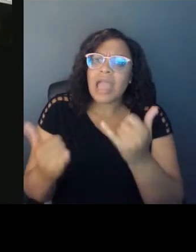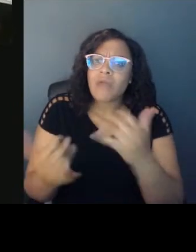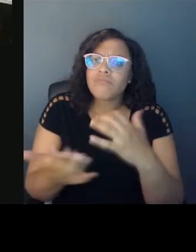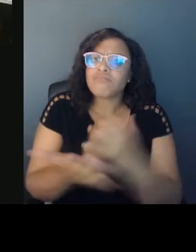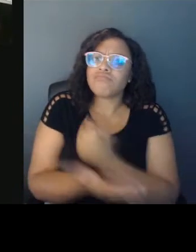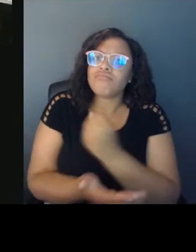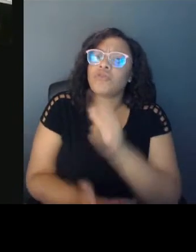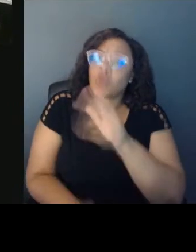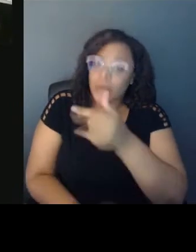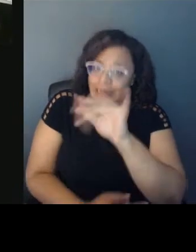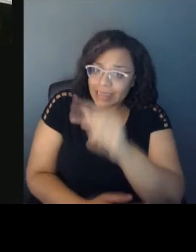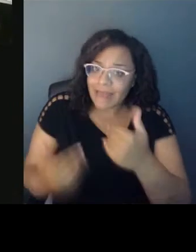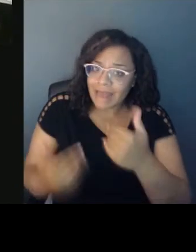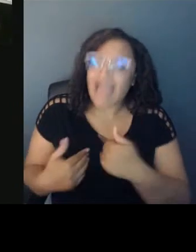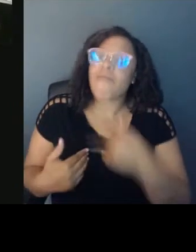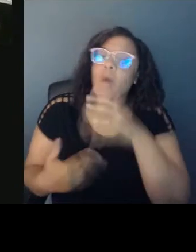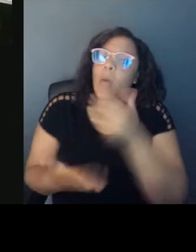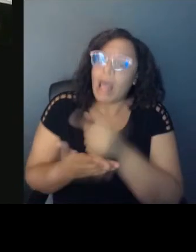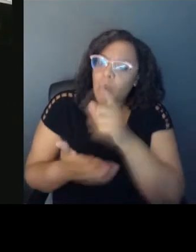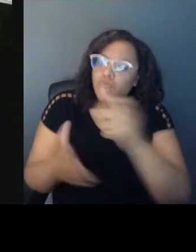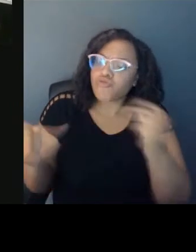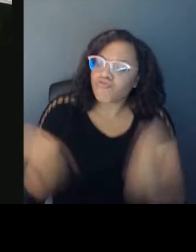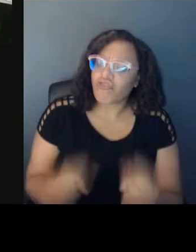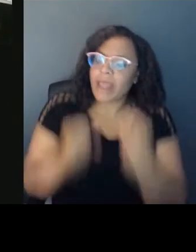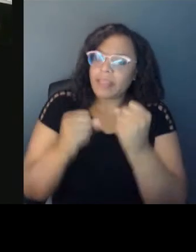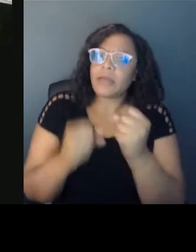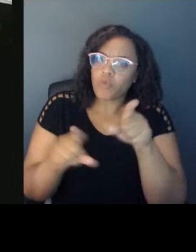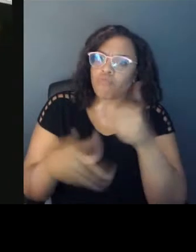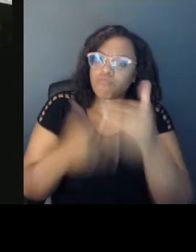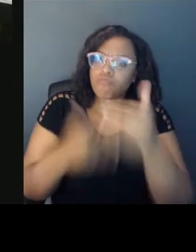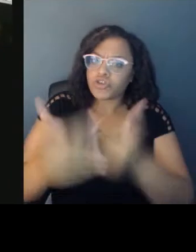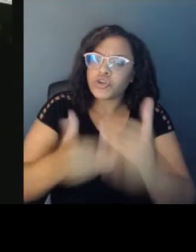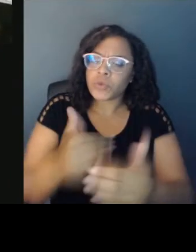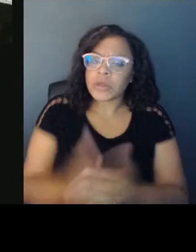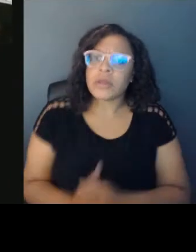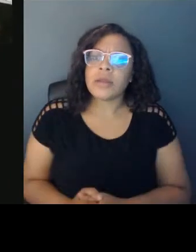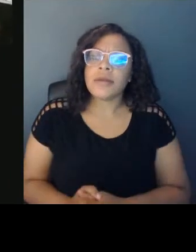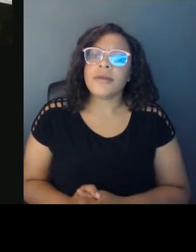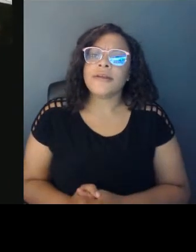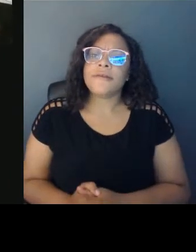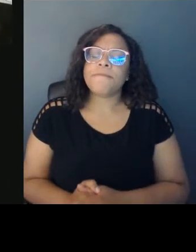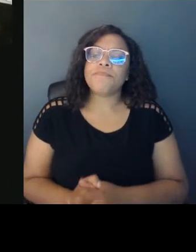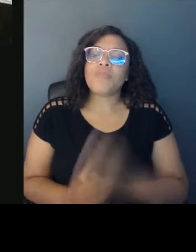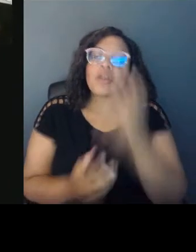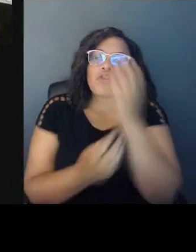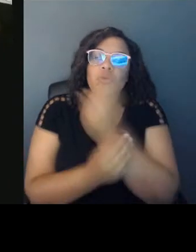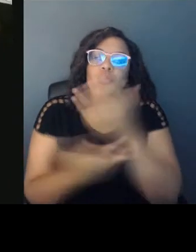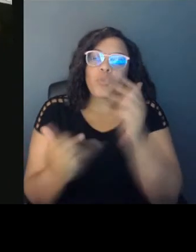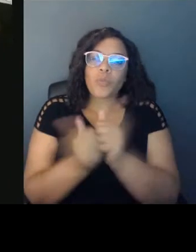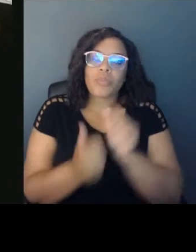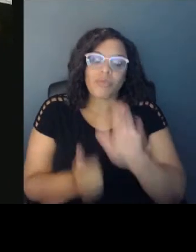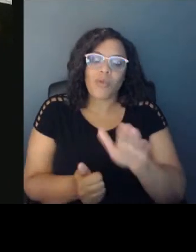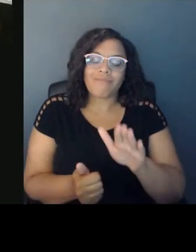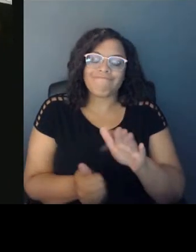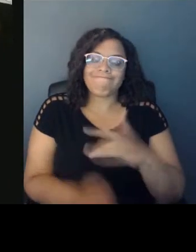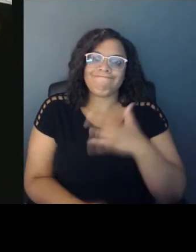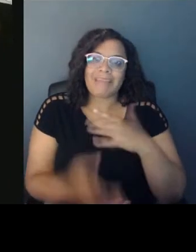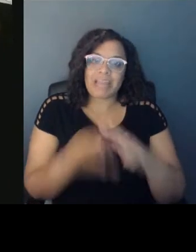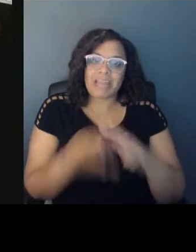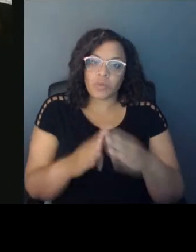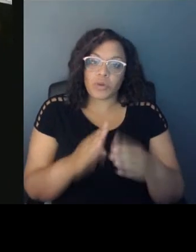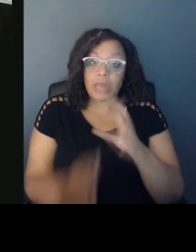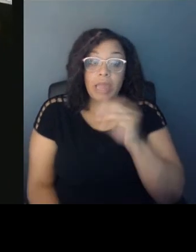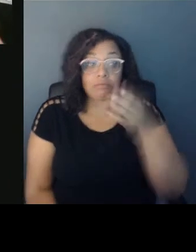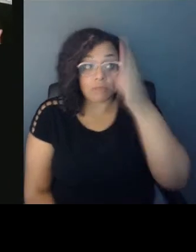you as you pursue it. And the beautiful thing about that community, and I believe God to be part of that